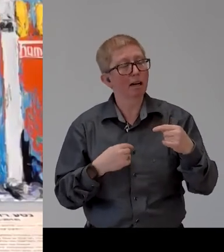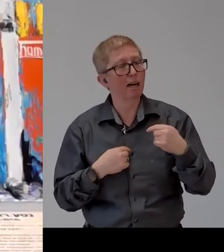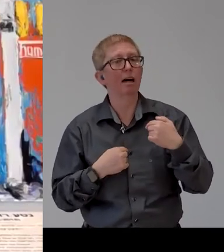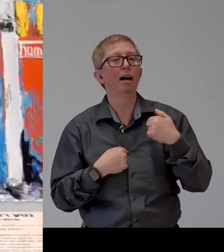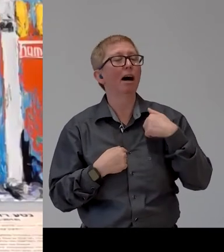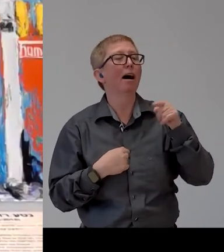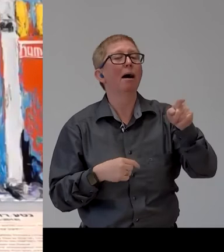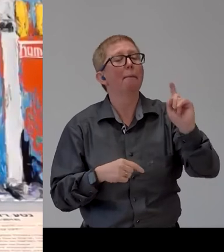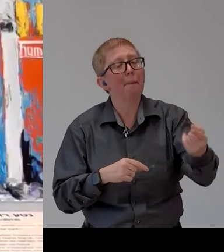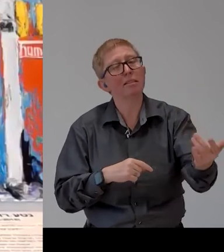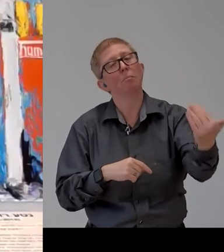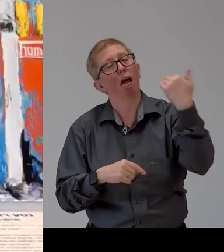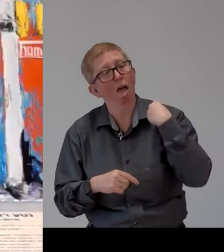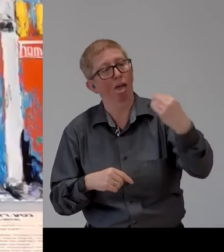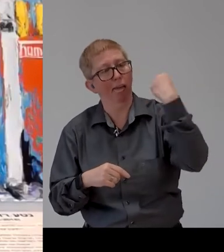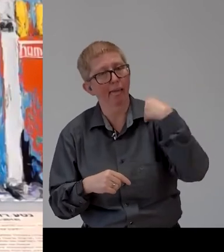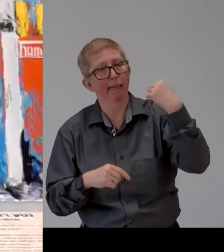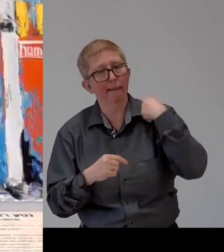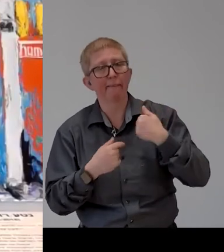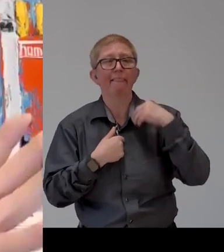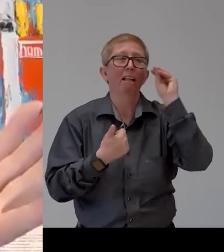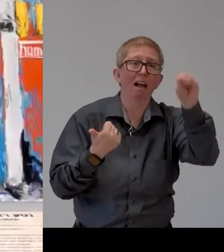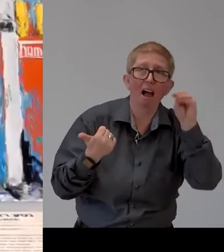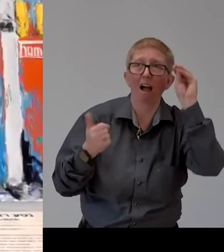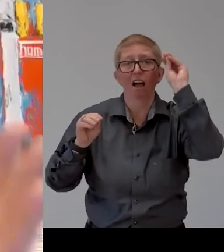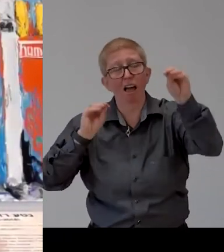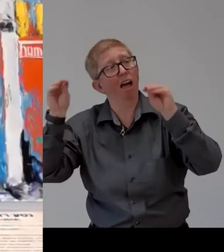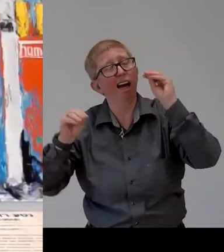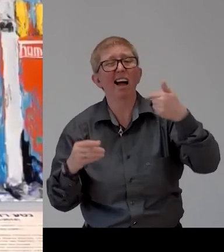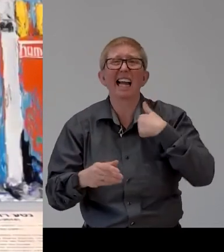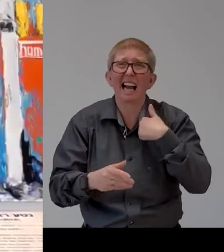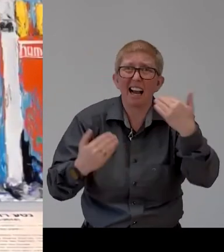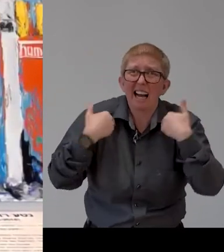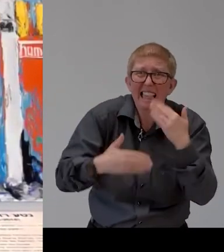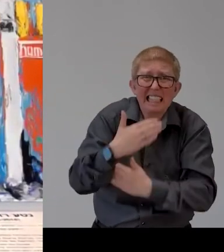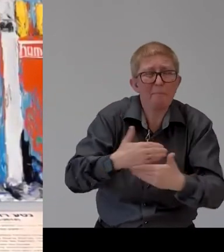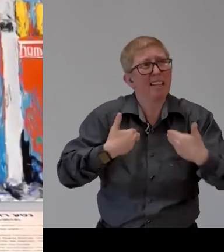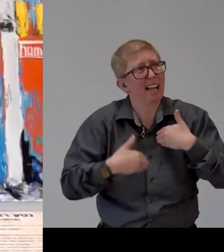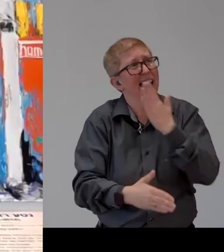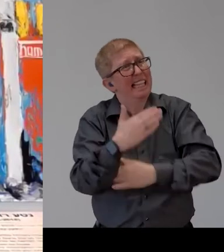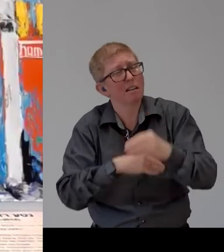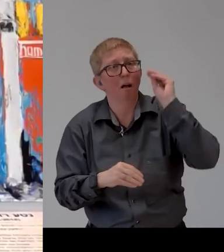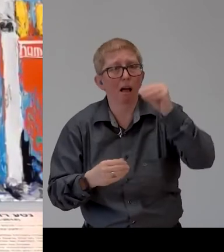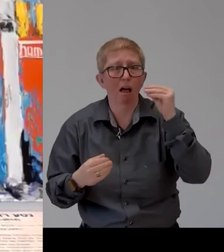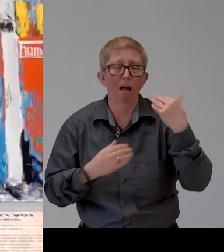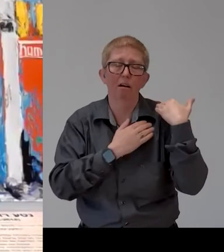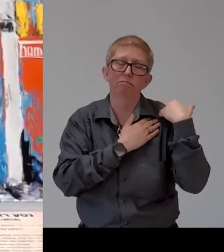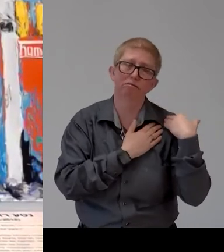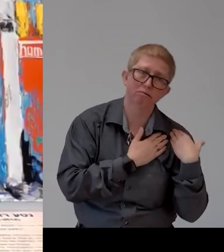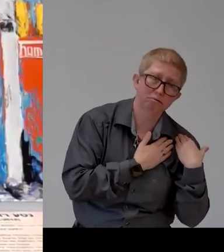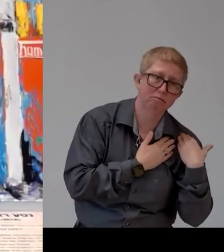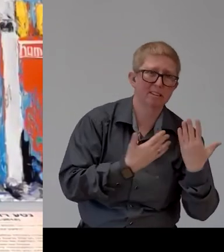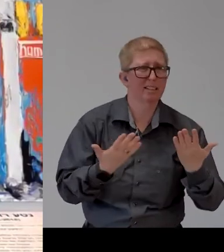etc and it is something that varies and there's no one right or wrong uh answer for that um now